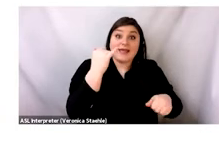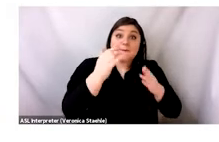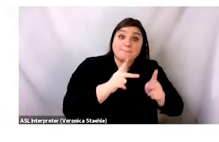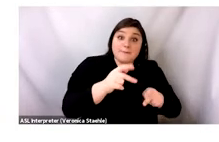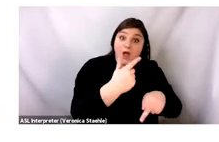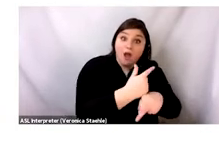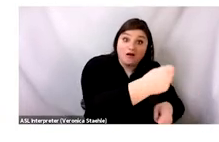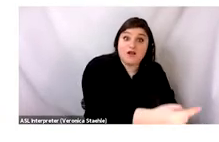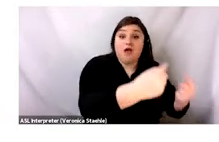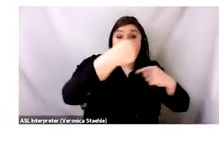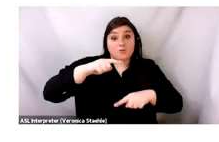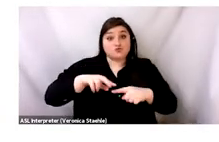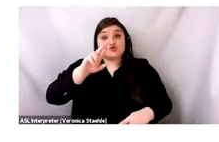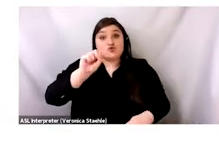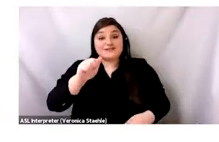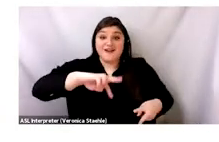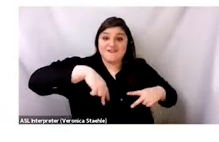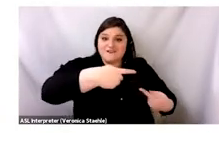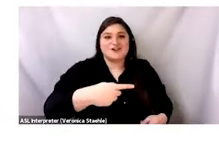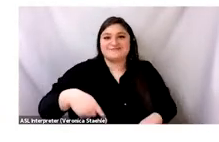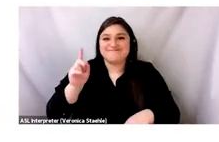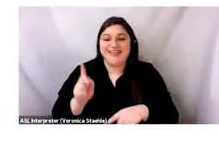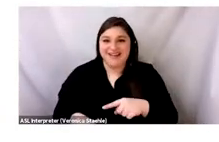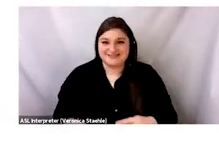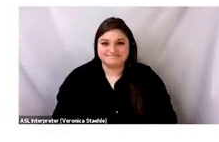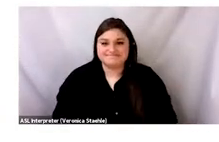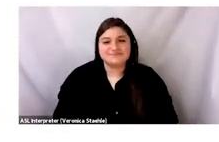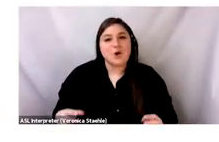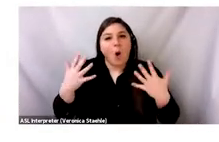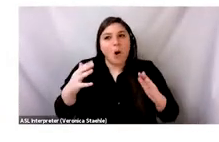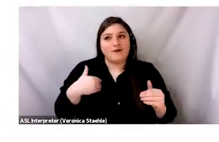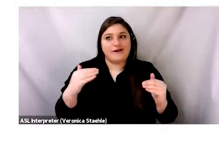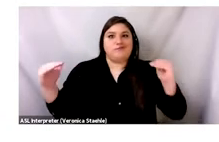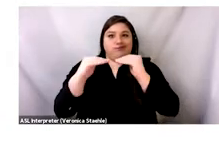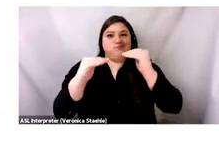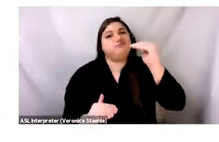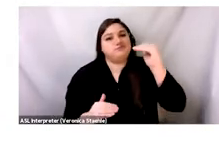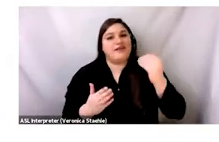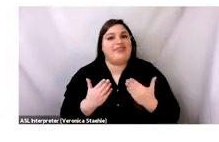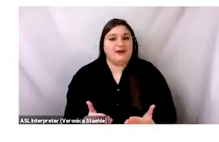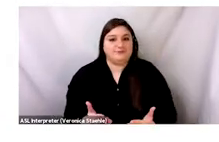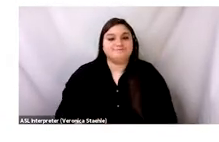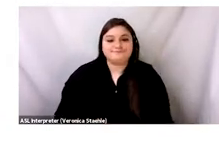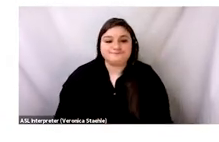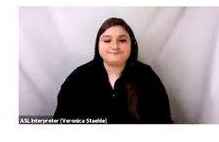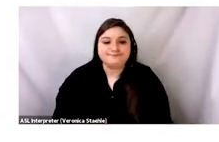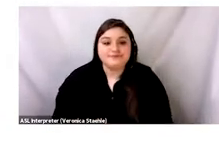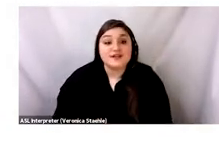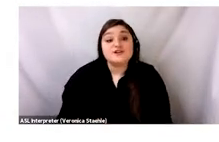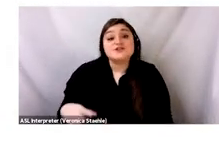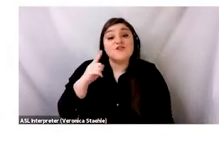purpose. And herein lies kind of the first absurdity of excess, where in many ways, Kevin the gene failed,